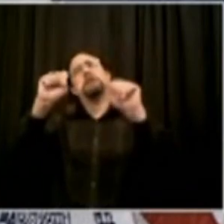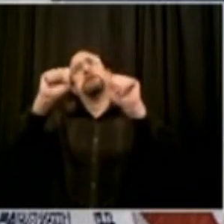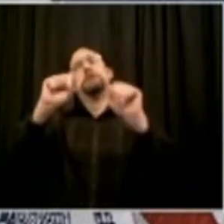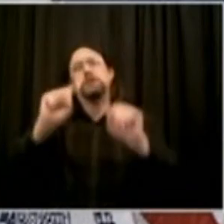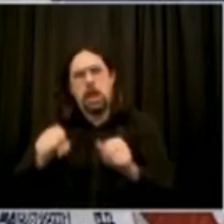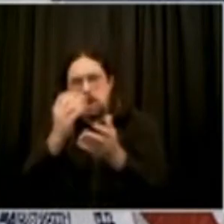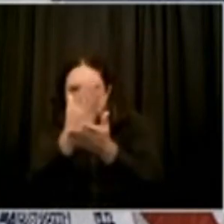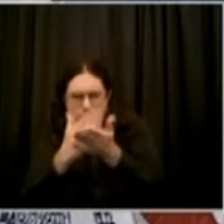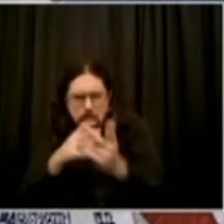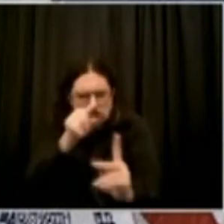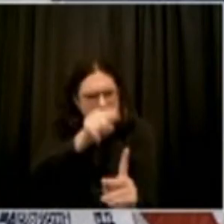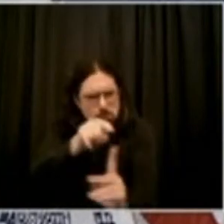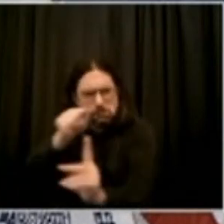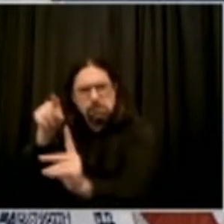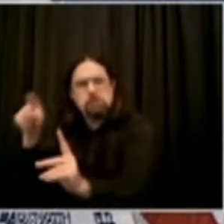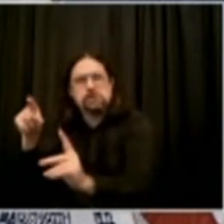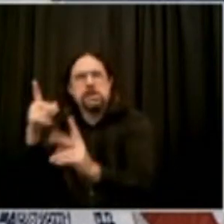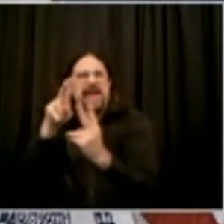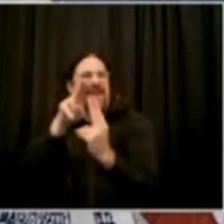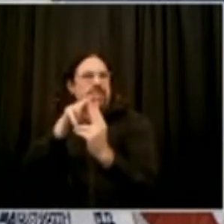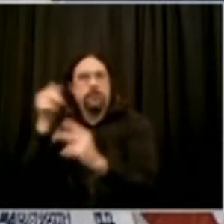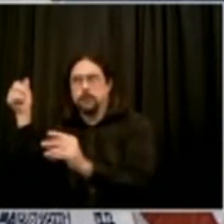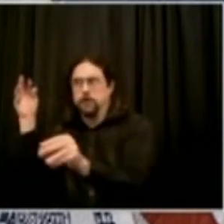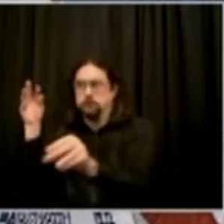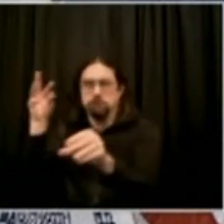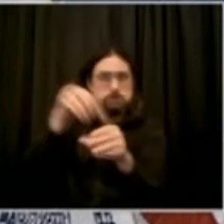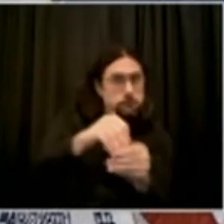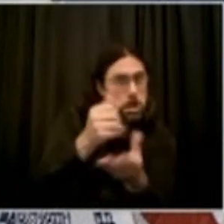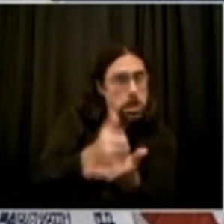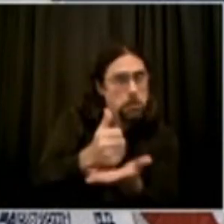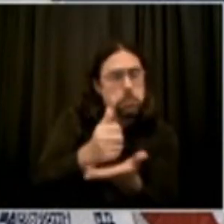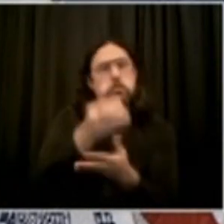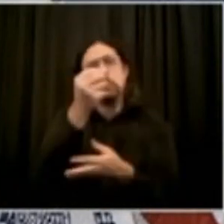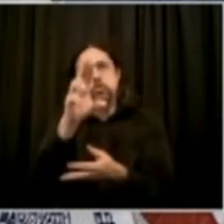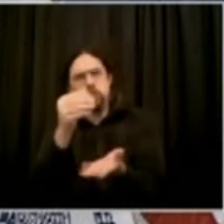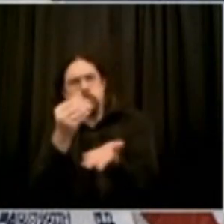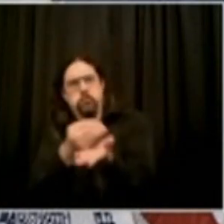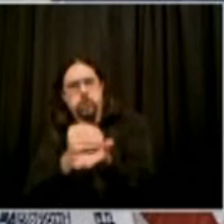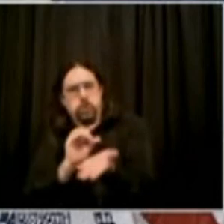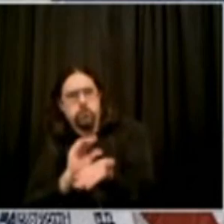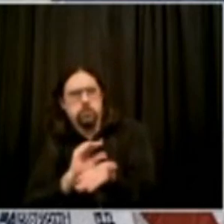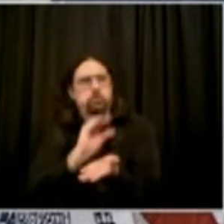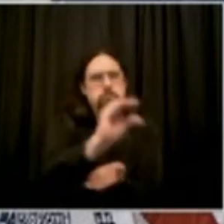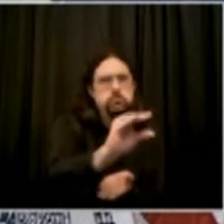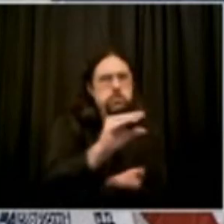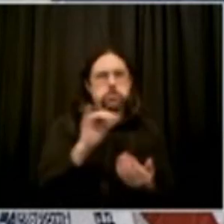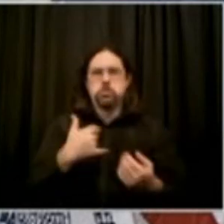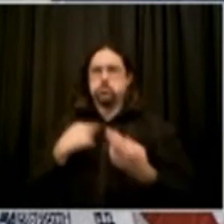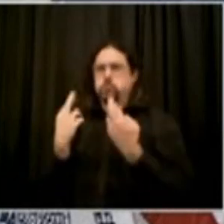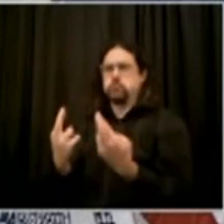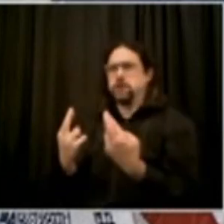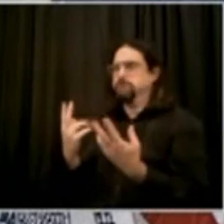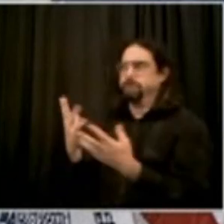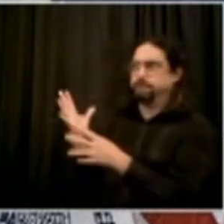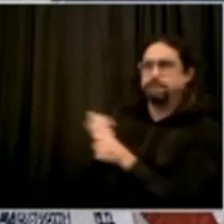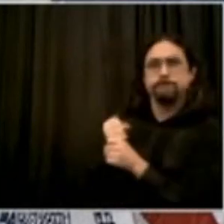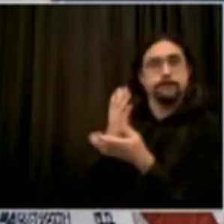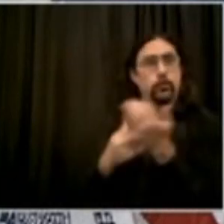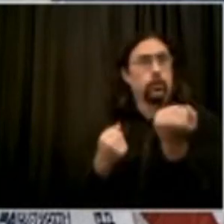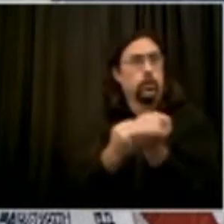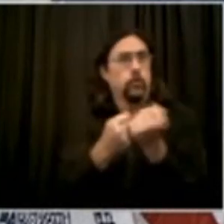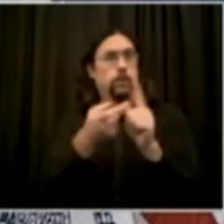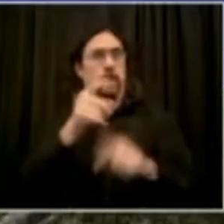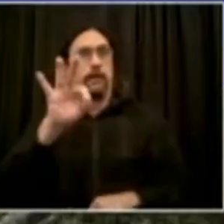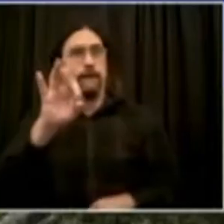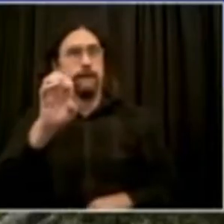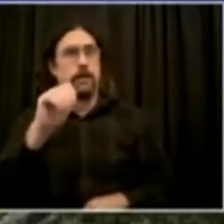state, National Guard, and private contractors working to clear the tree damage. So that's